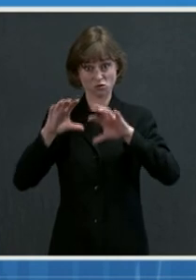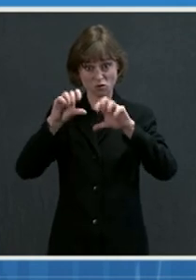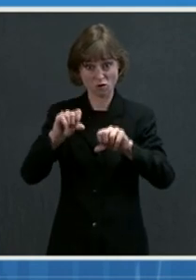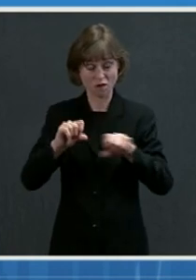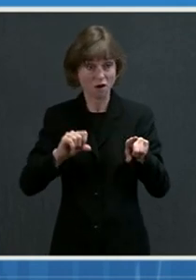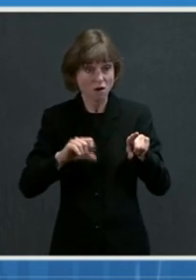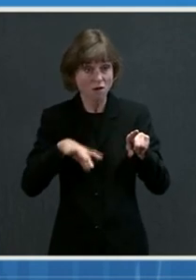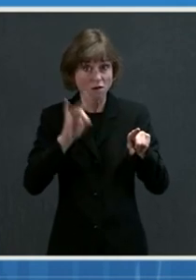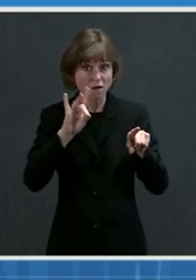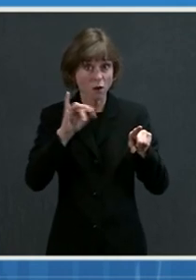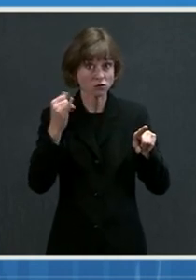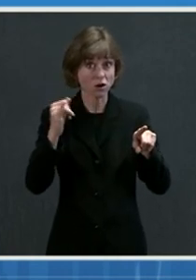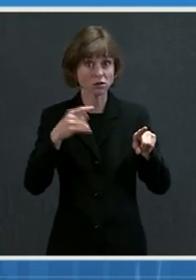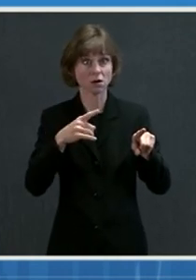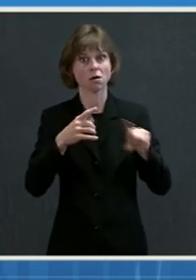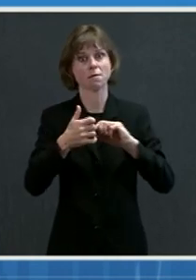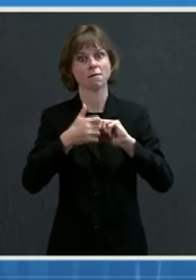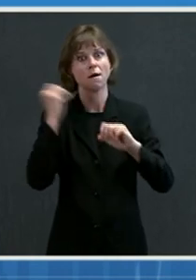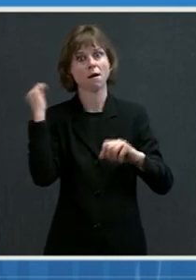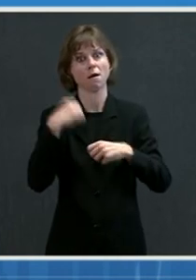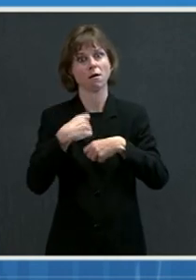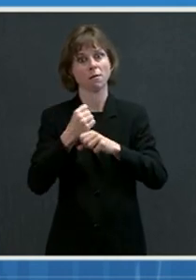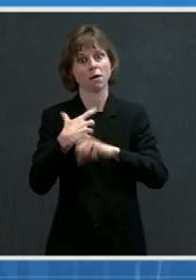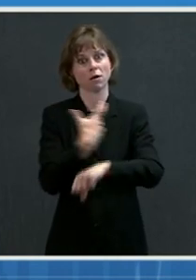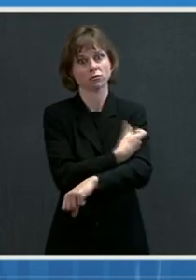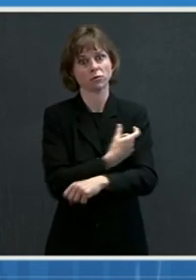Johnson that they were behind on manufacturing.